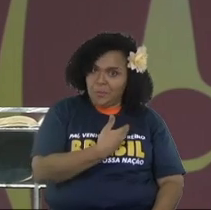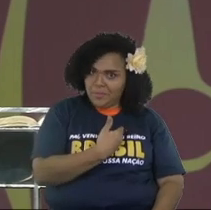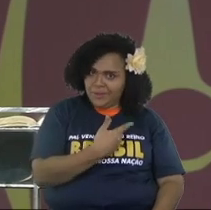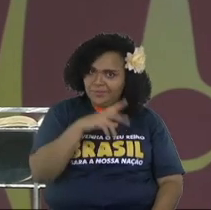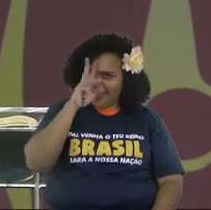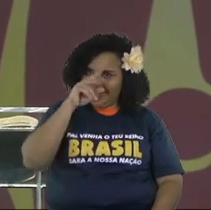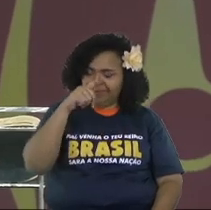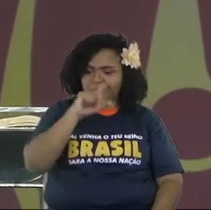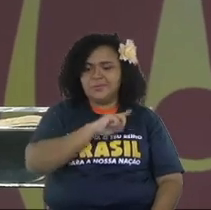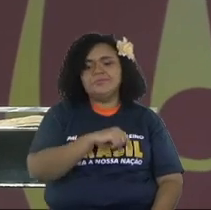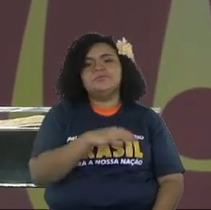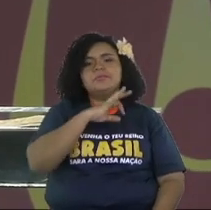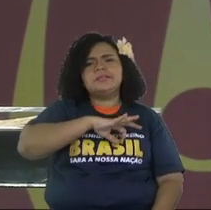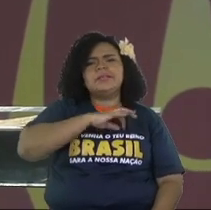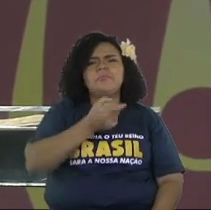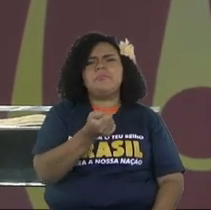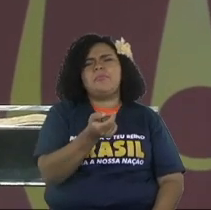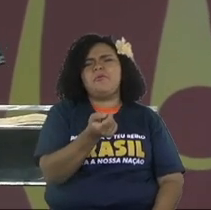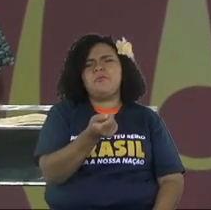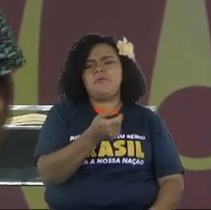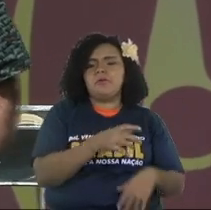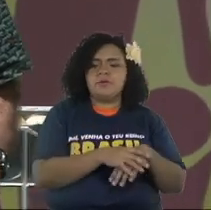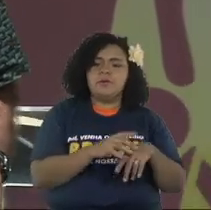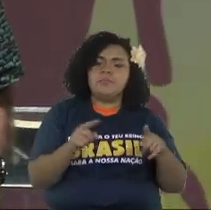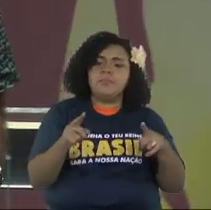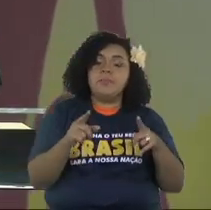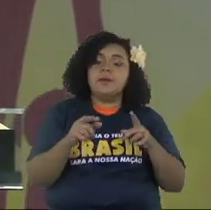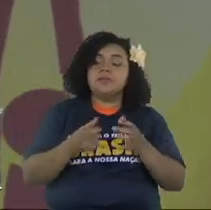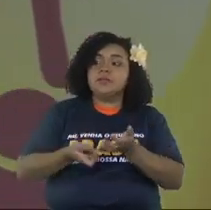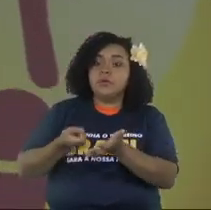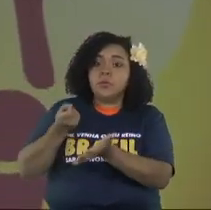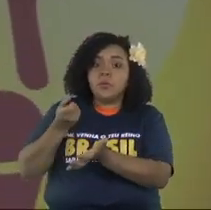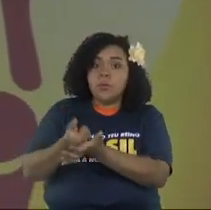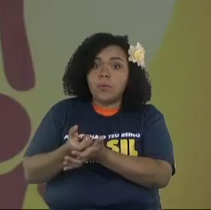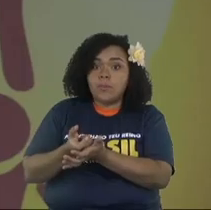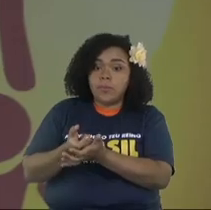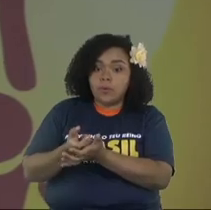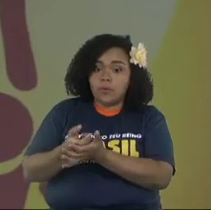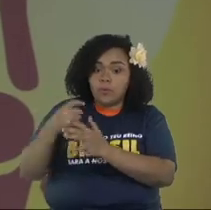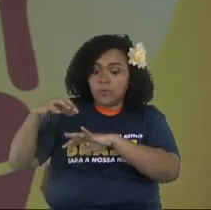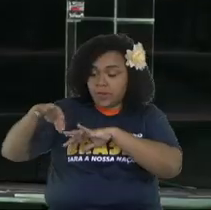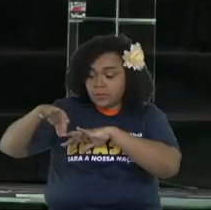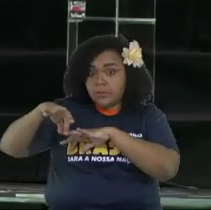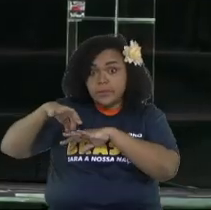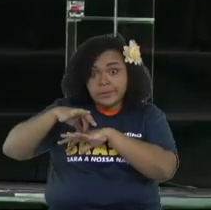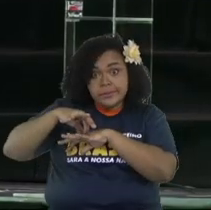he had a minimal wage he used to to work